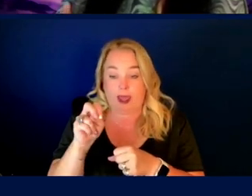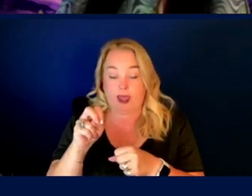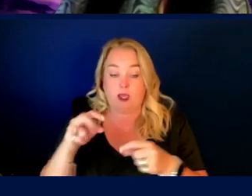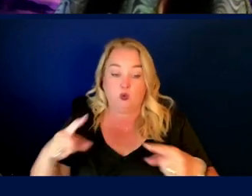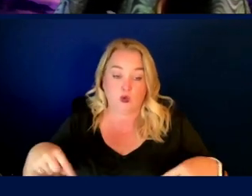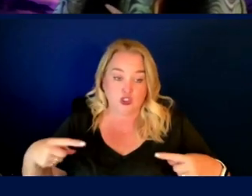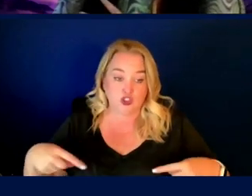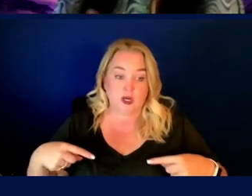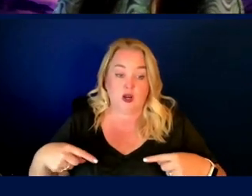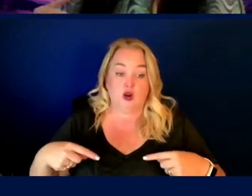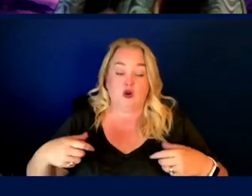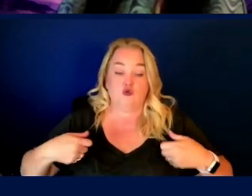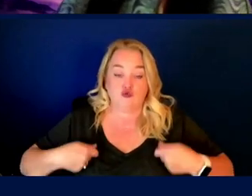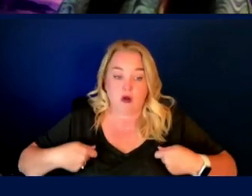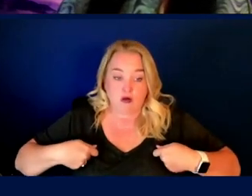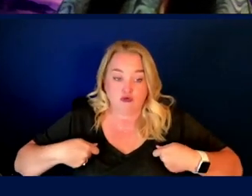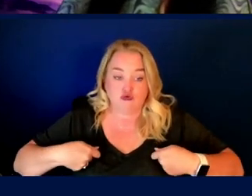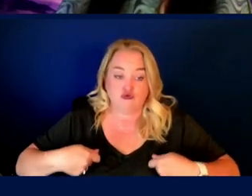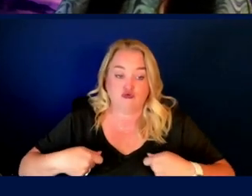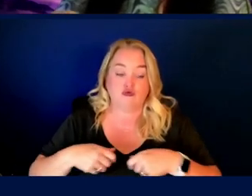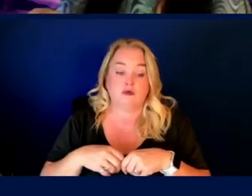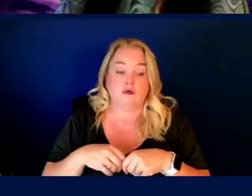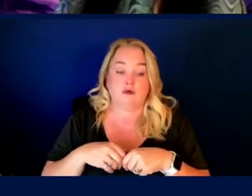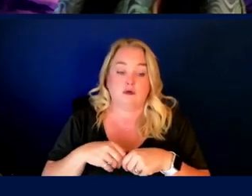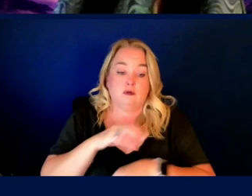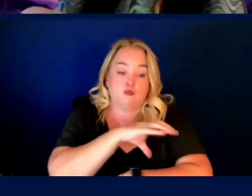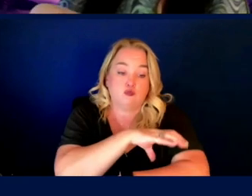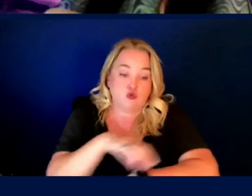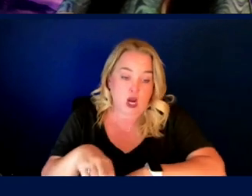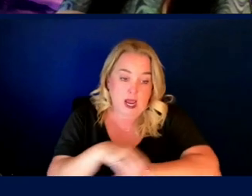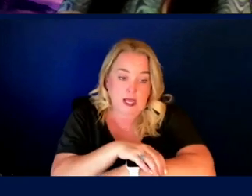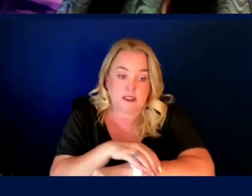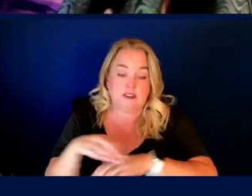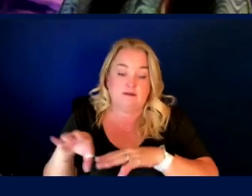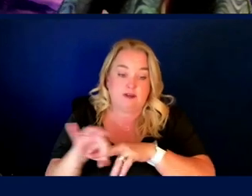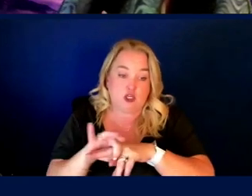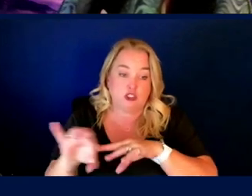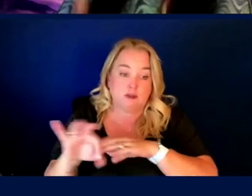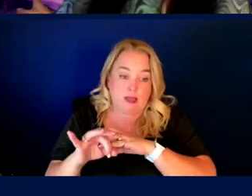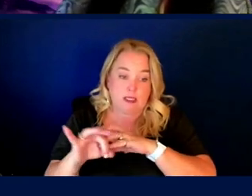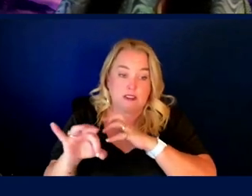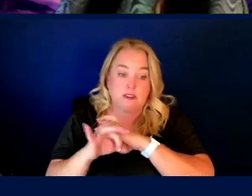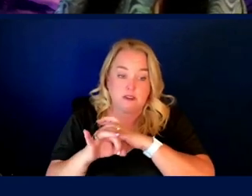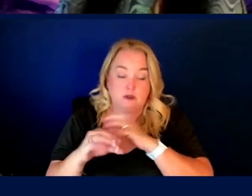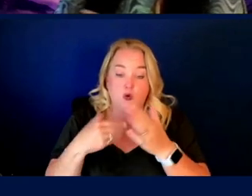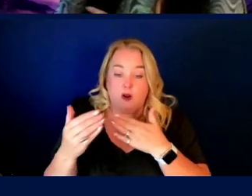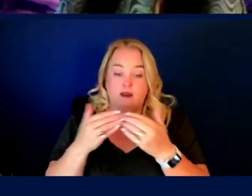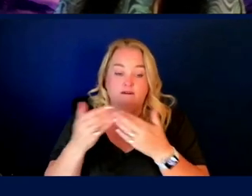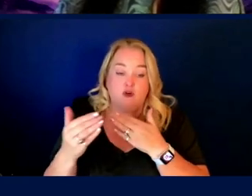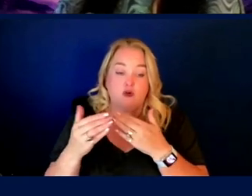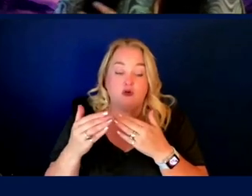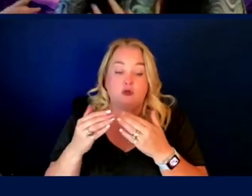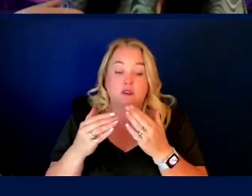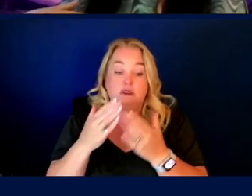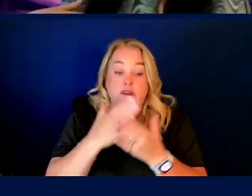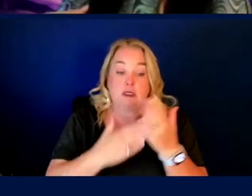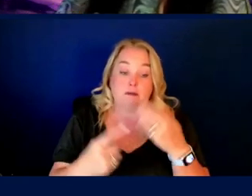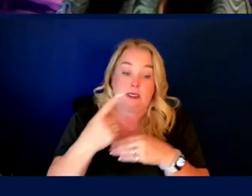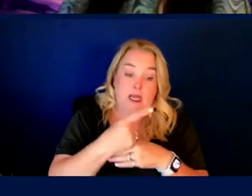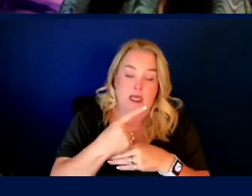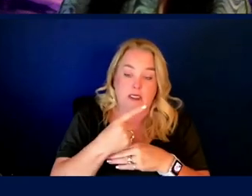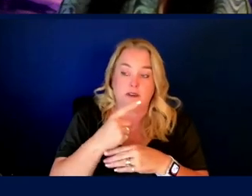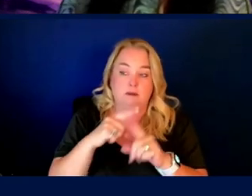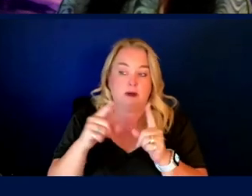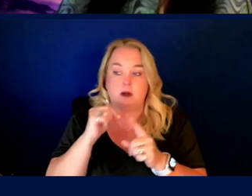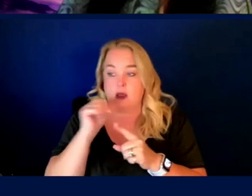wheelchair, crutches, a rollator, braces, finger splints, compression gear, et cetera, on some days or in some moments, but